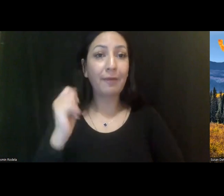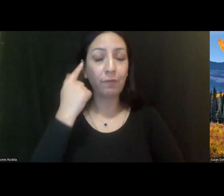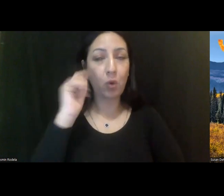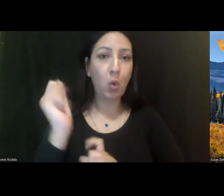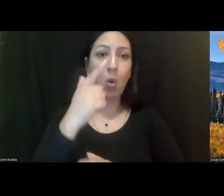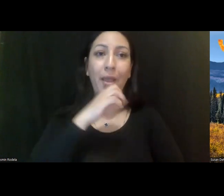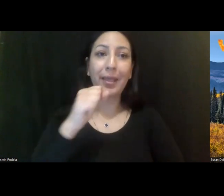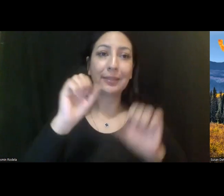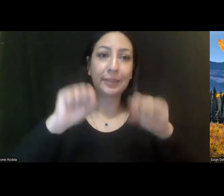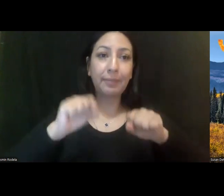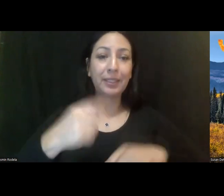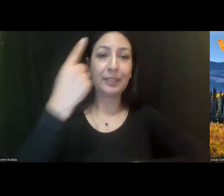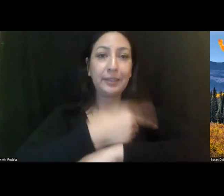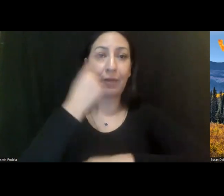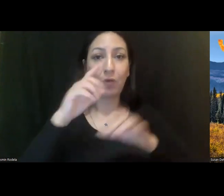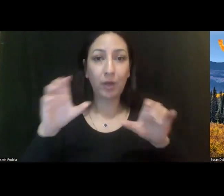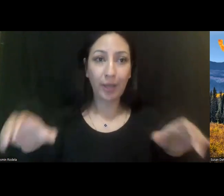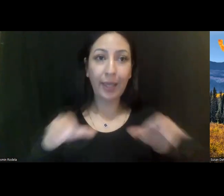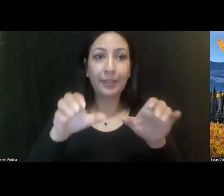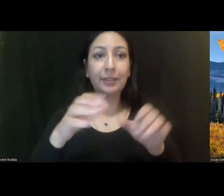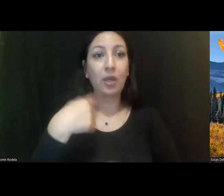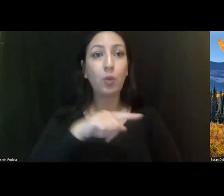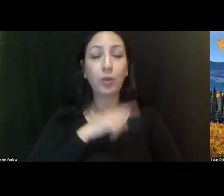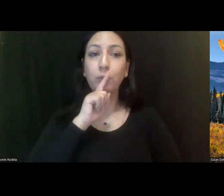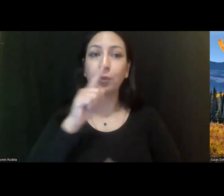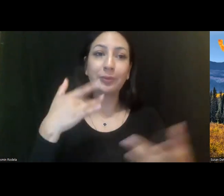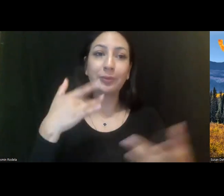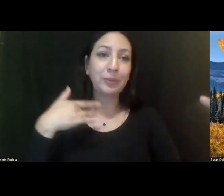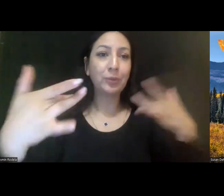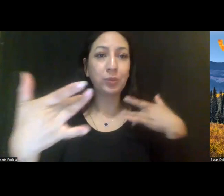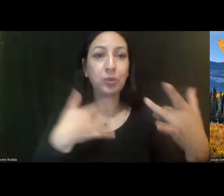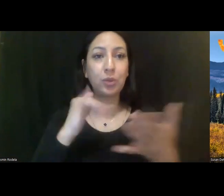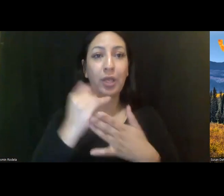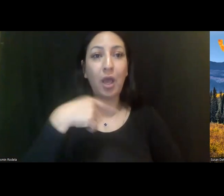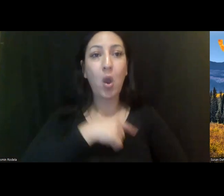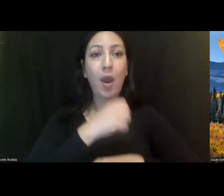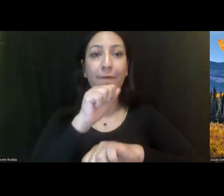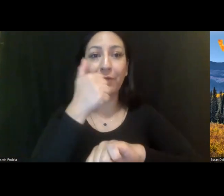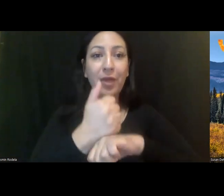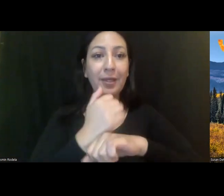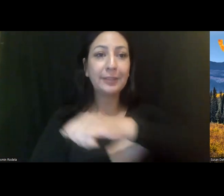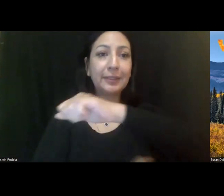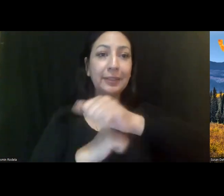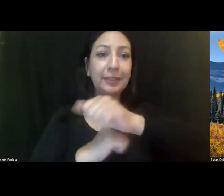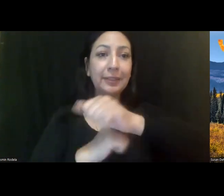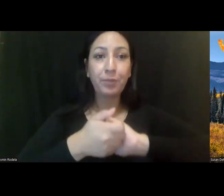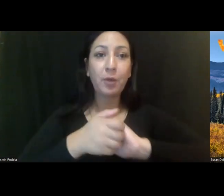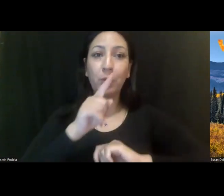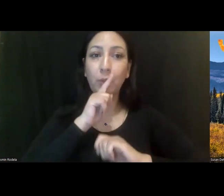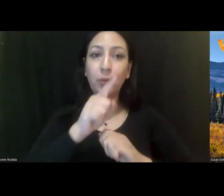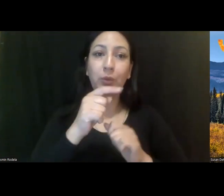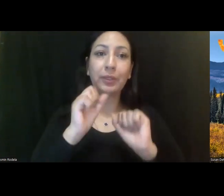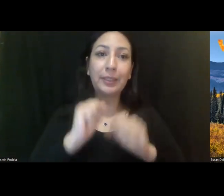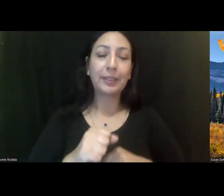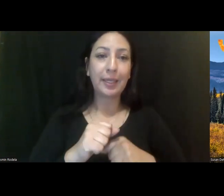Ages and Abilities Day of Action. And we're thrilled that our foundation partners, our generous and faithful